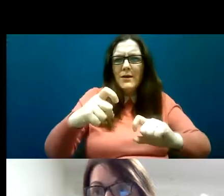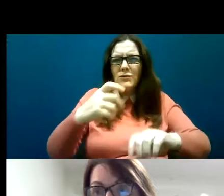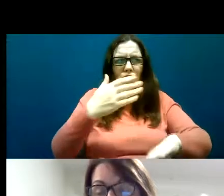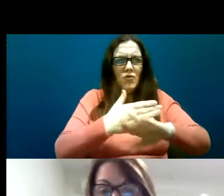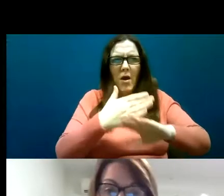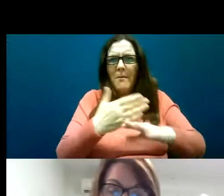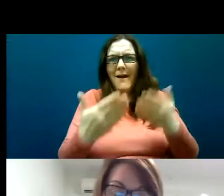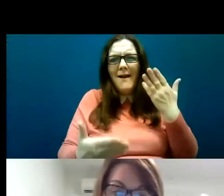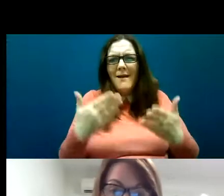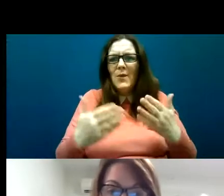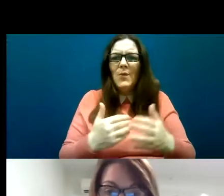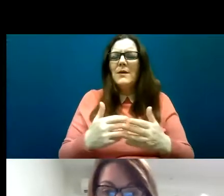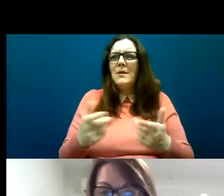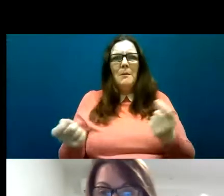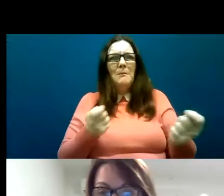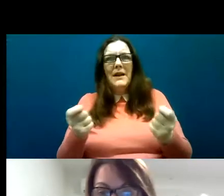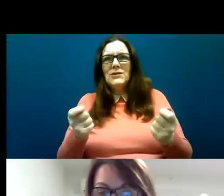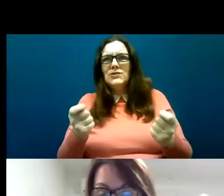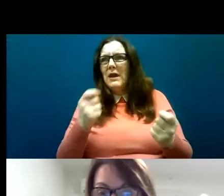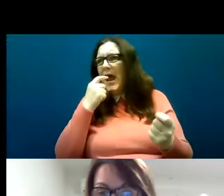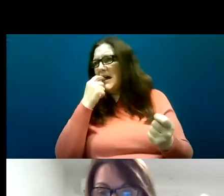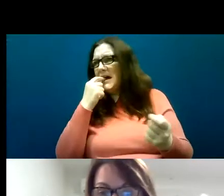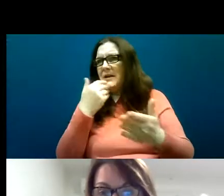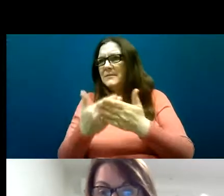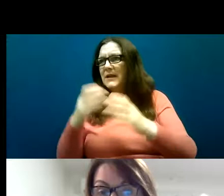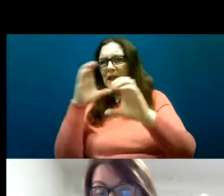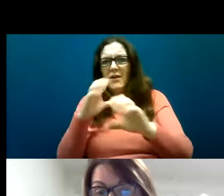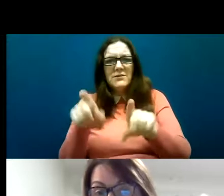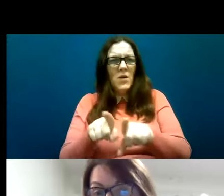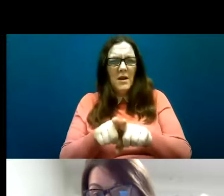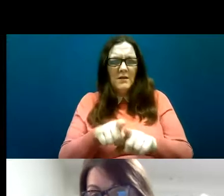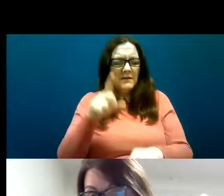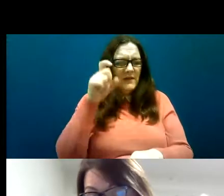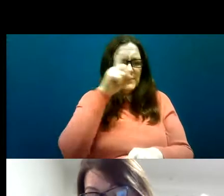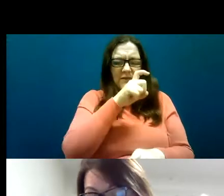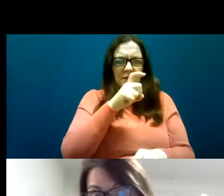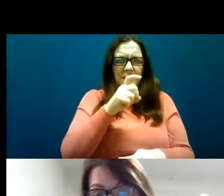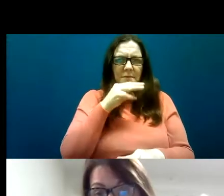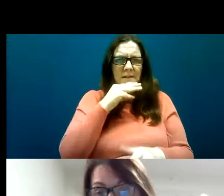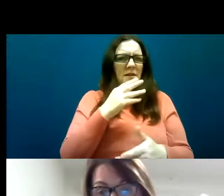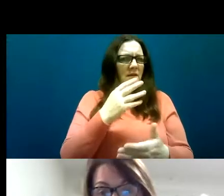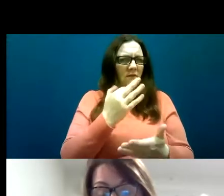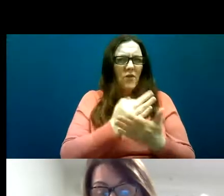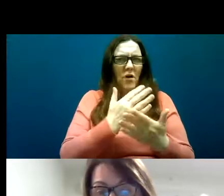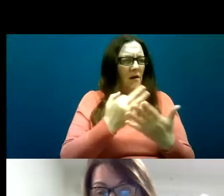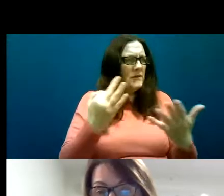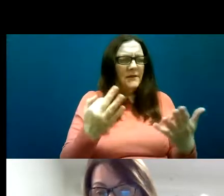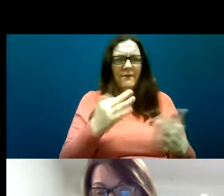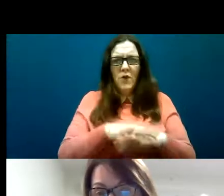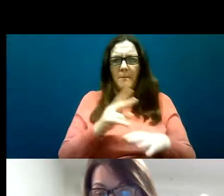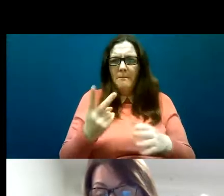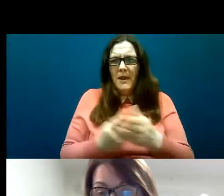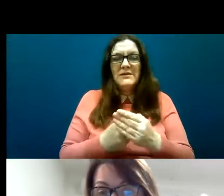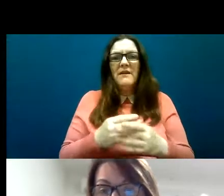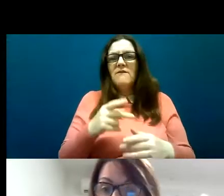to manage the demands of care that they have. So for both parents, it's very unusual to have